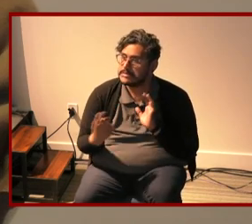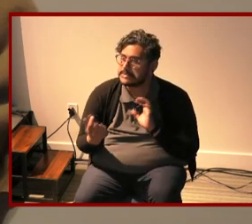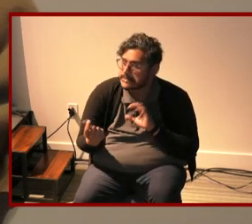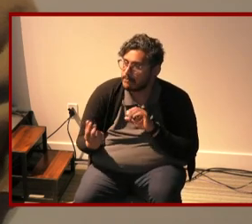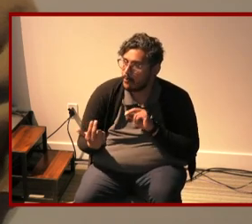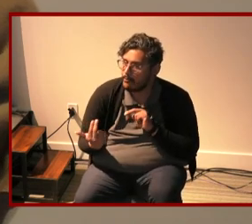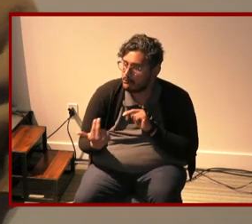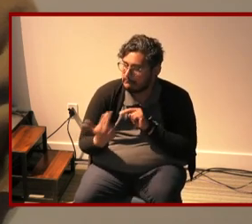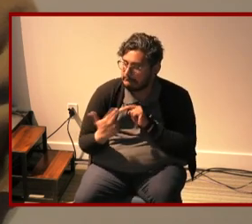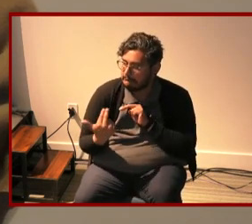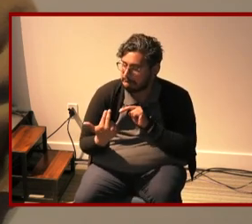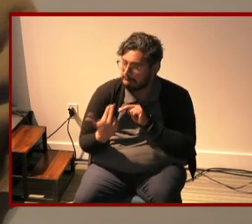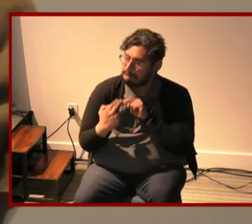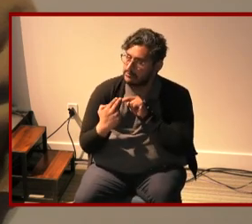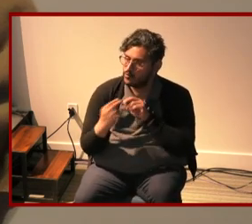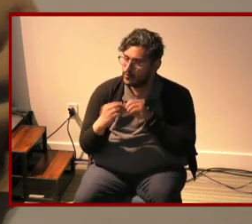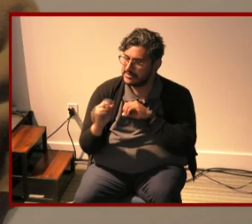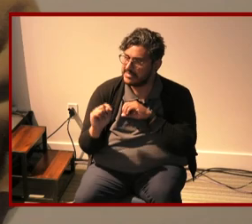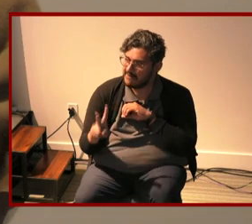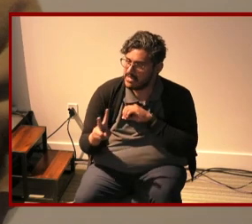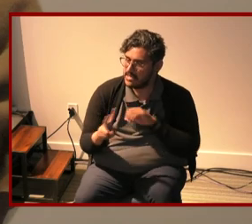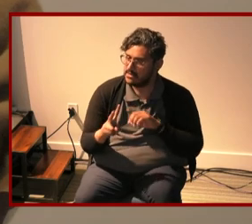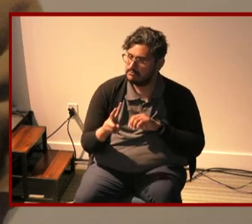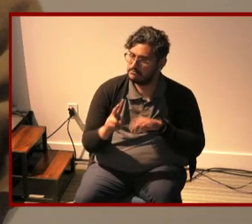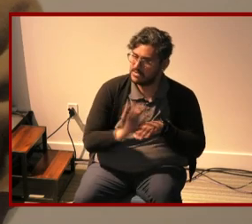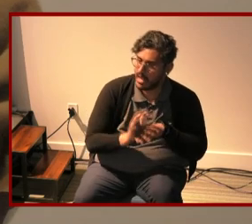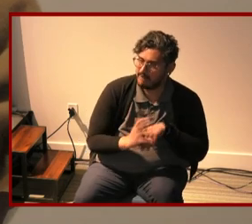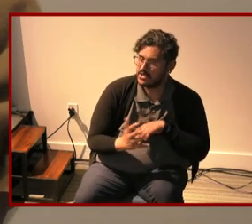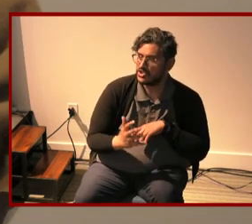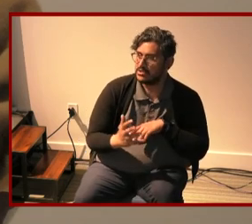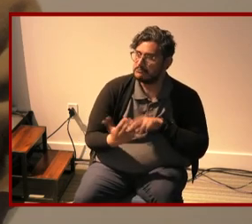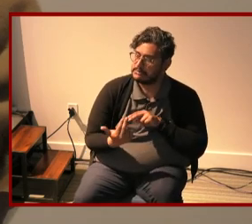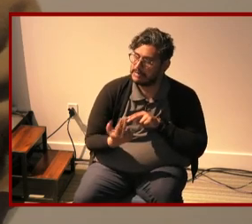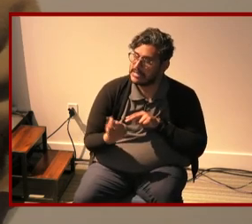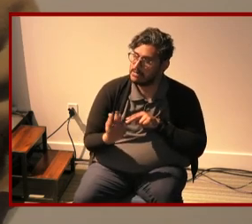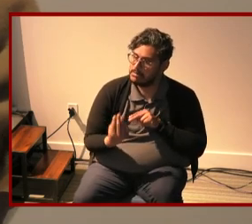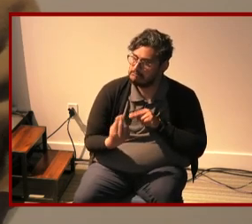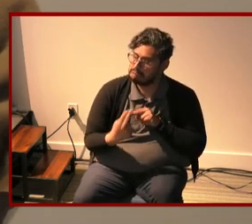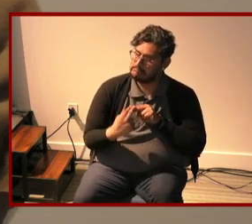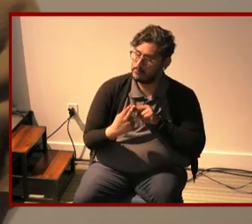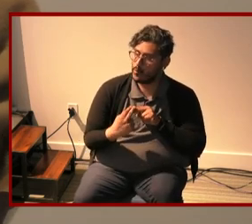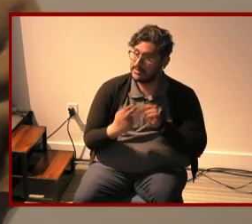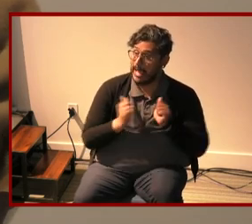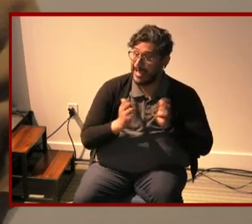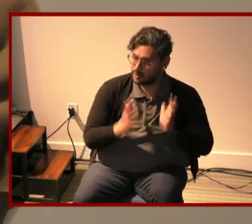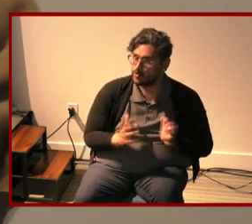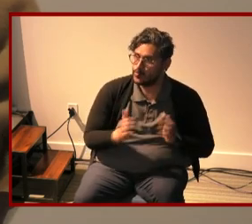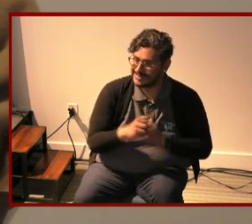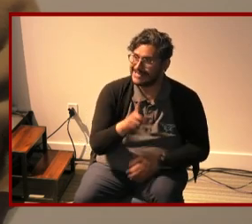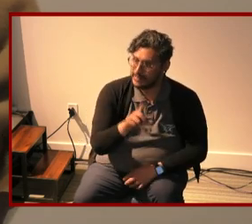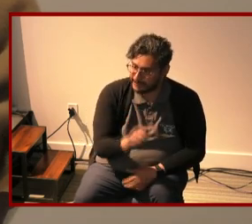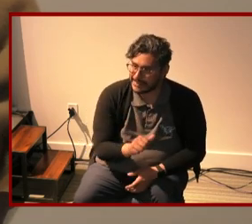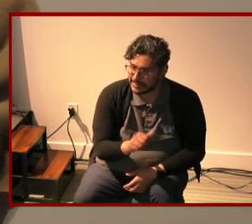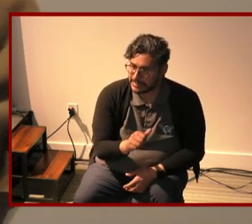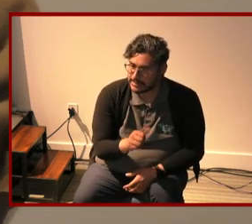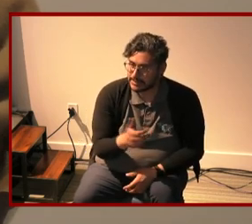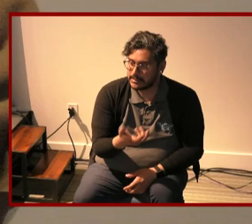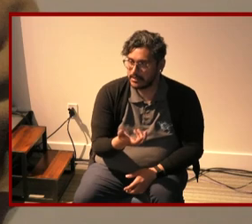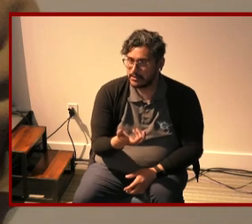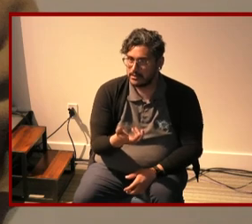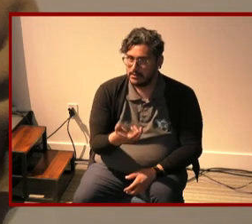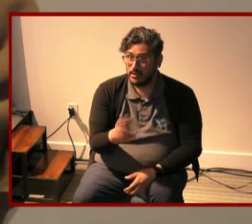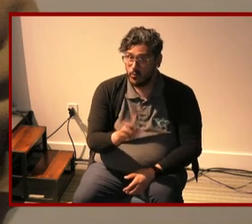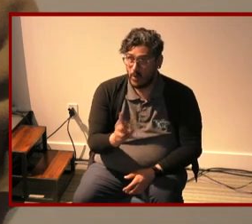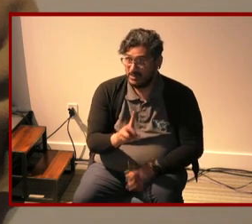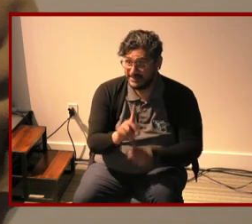television ever so slightly an increase of um actors with disabilities portraying people with disabilities where the disability is not an